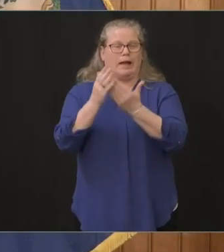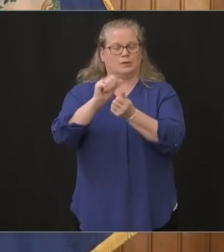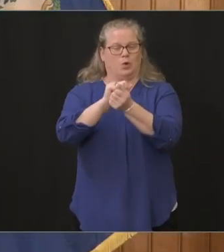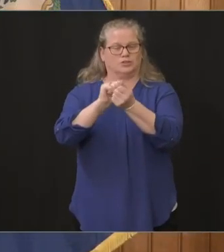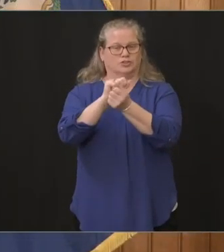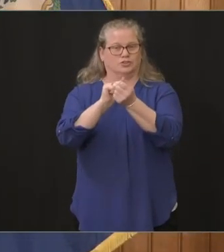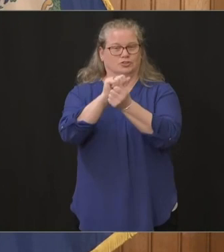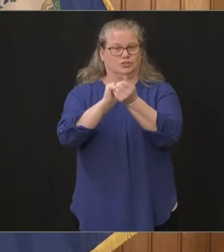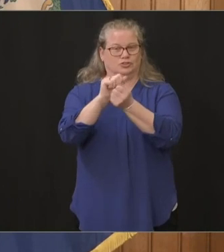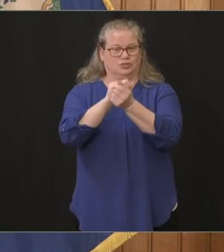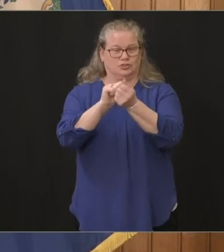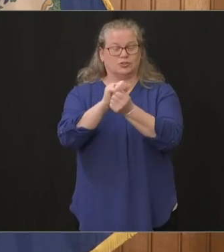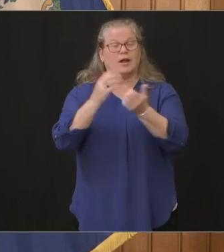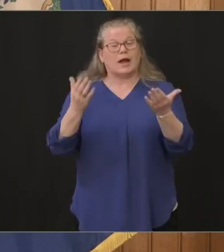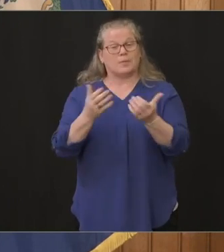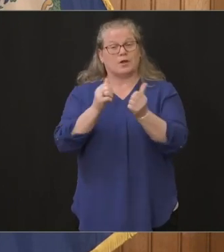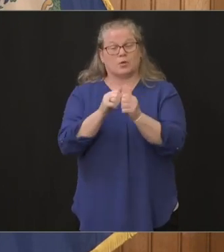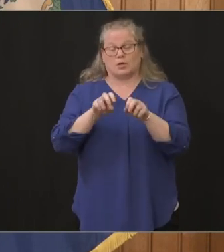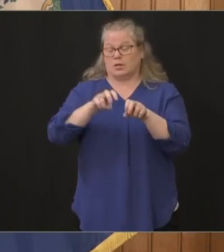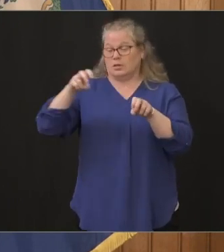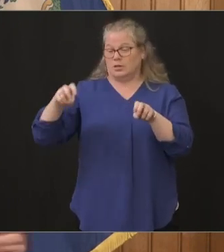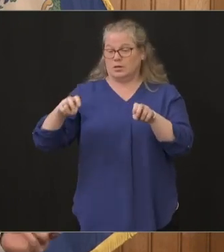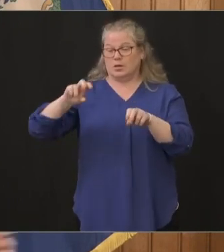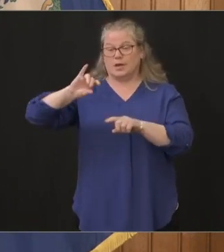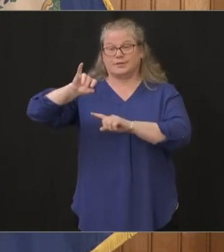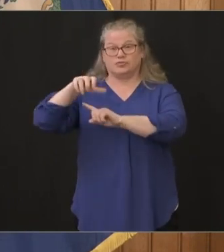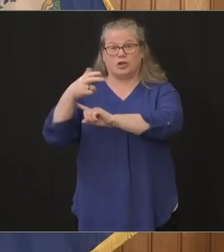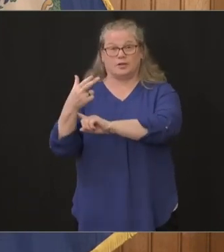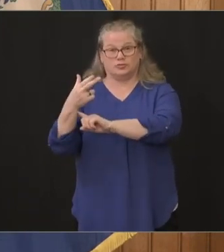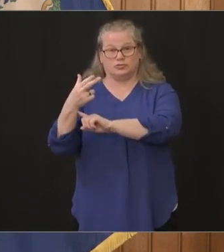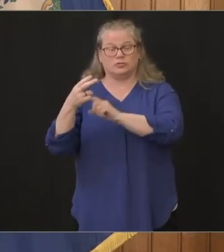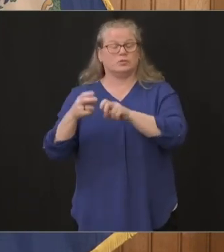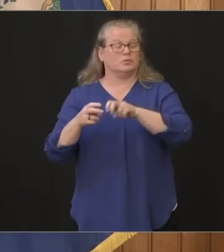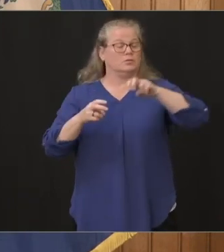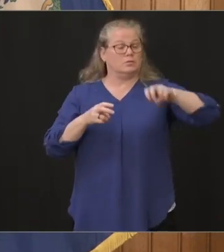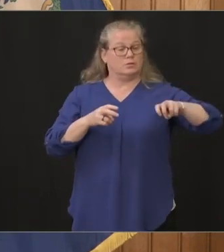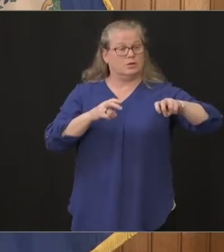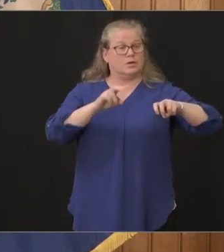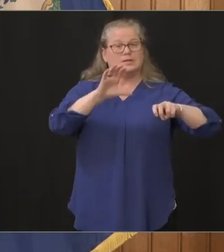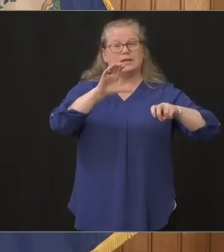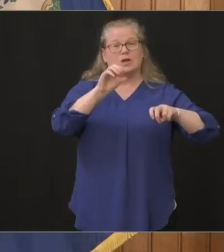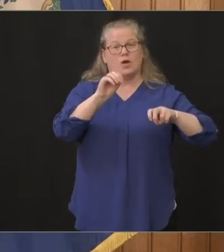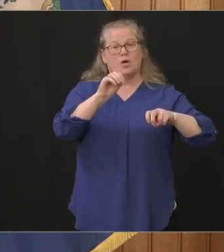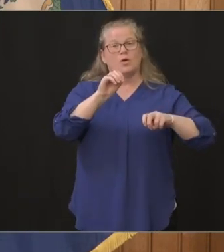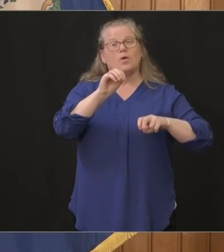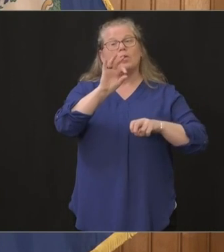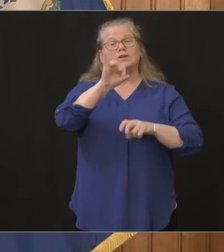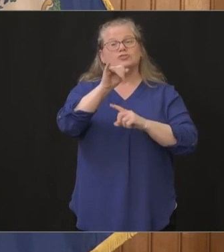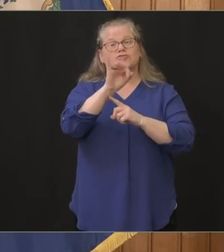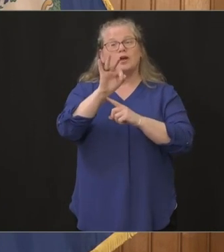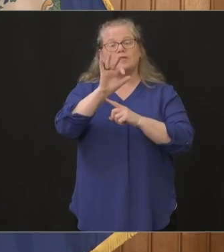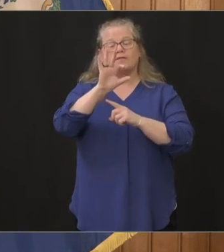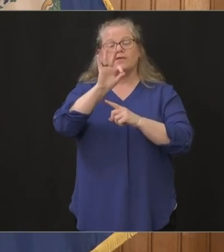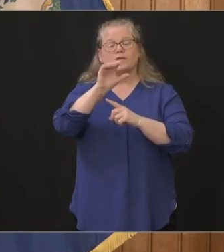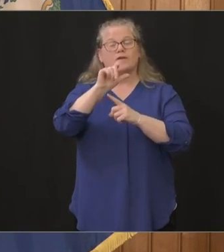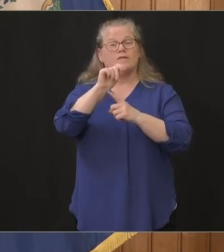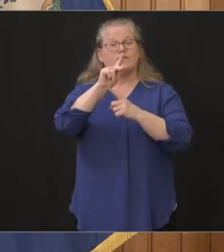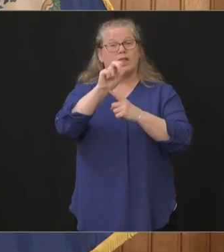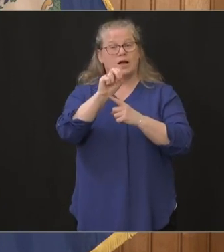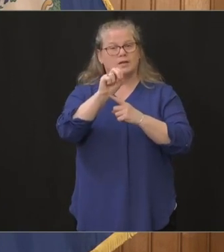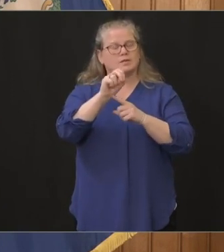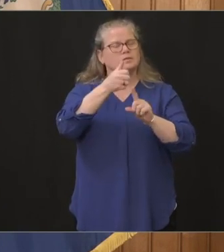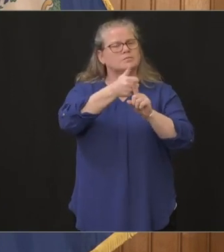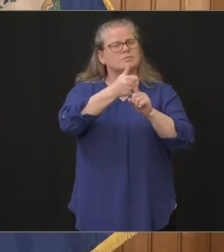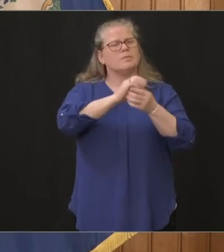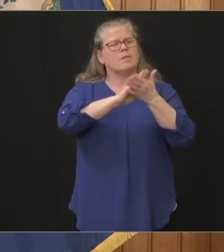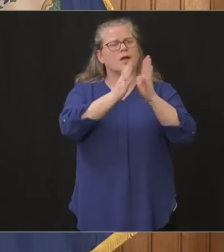here with Josh you know who's the COO and Jeff Flax who's took over CEO at Hartford Hospital July